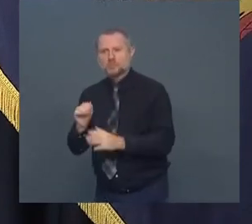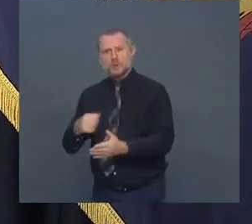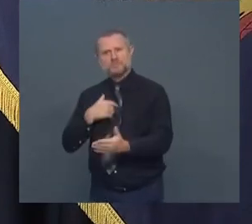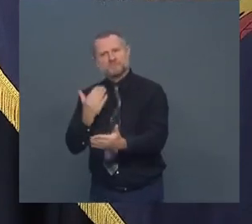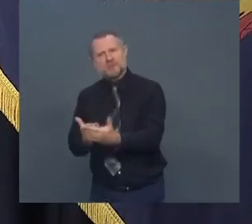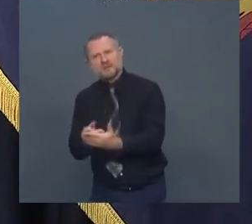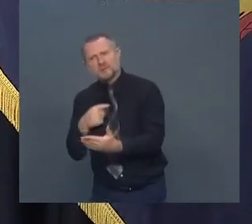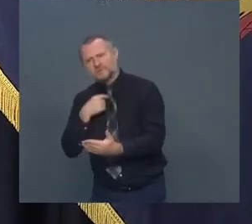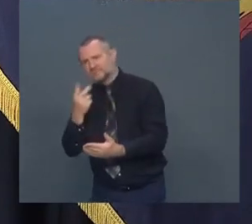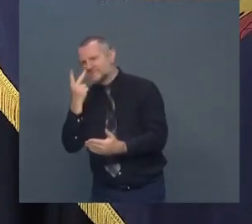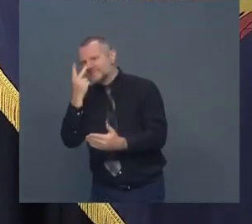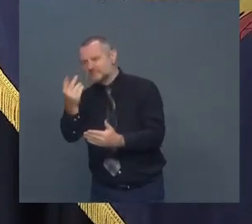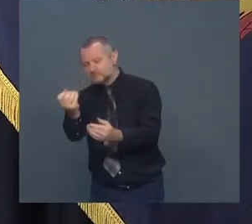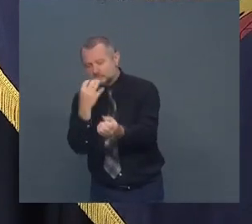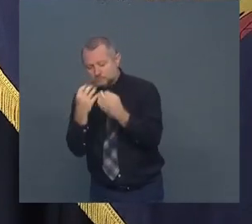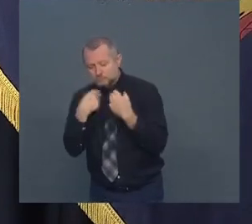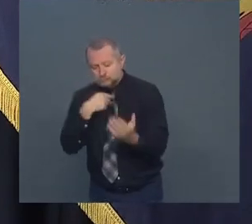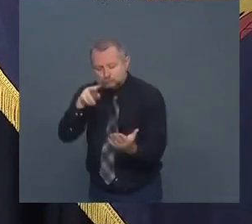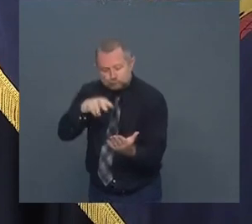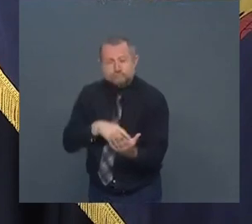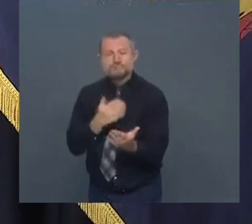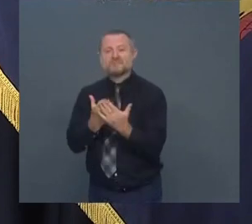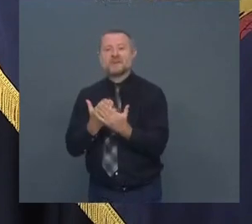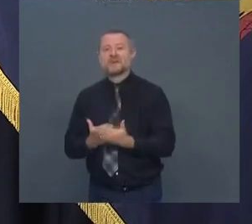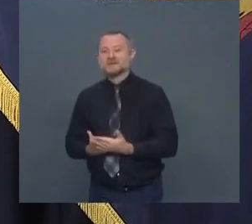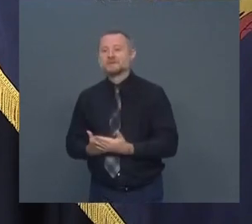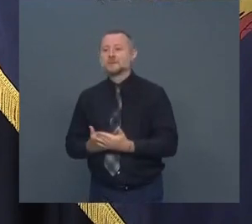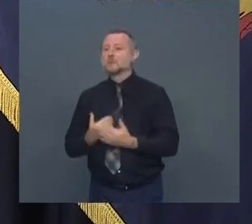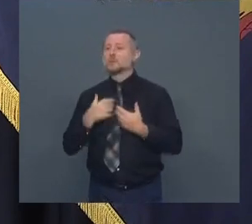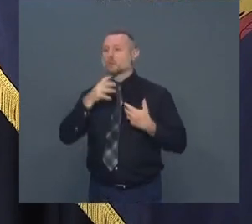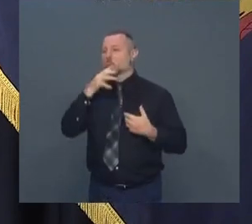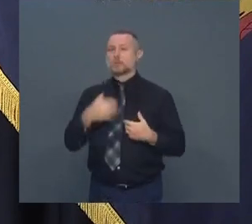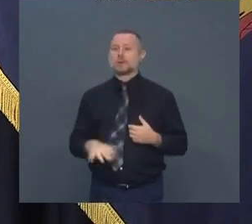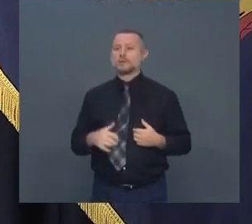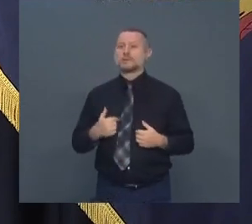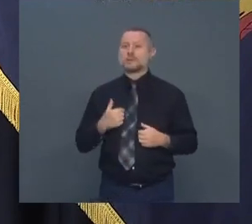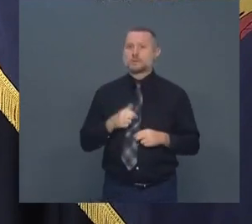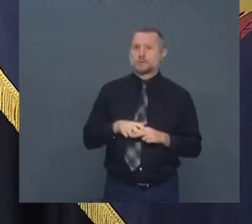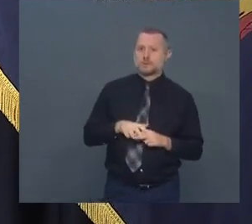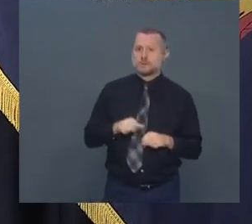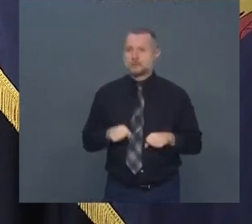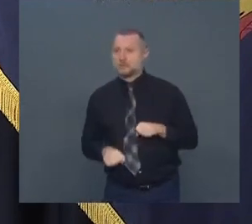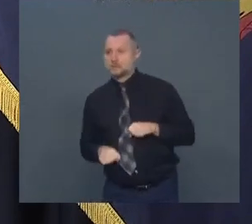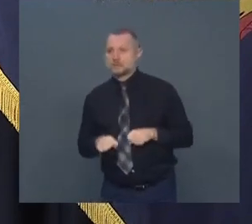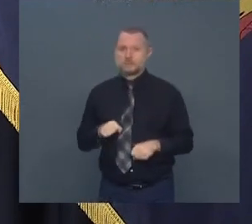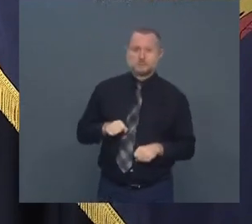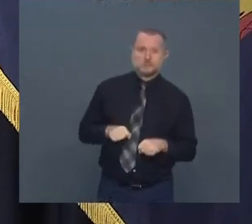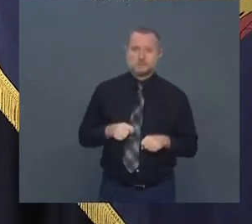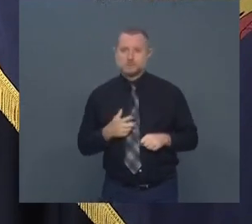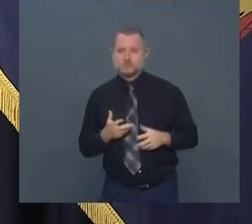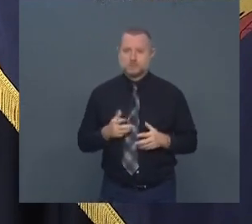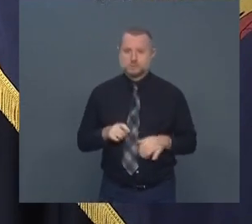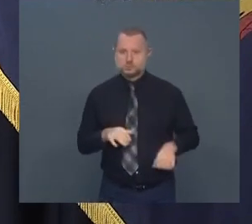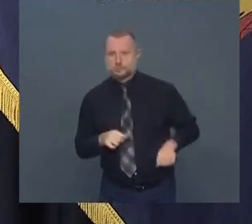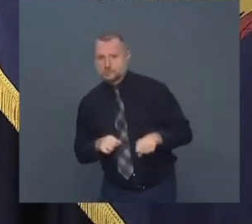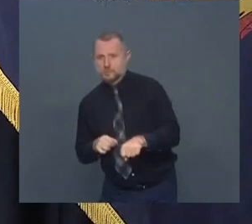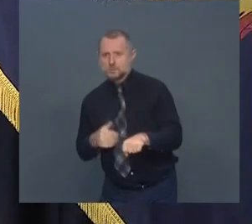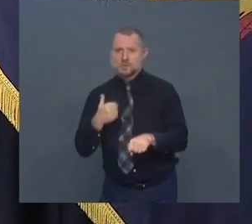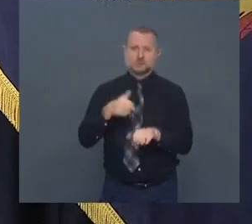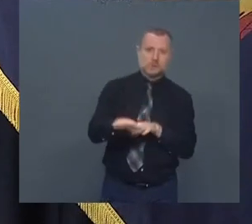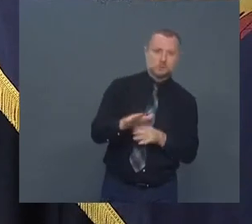facts rather than have me stew in uncertainty and then